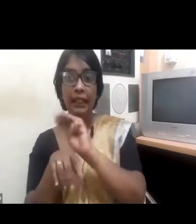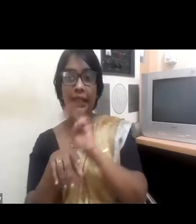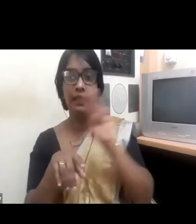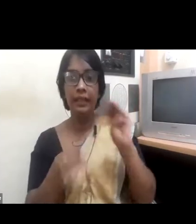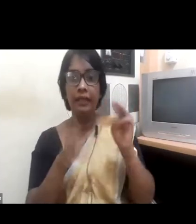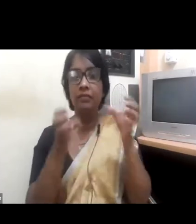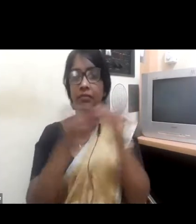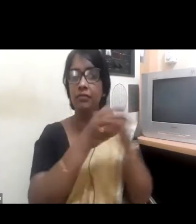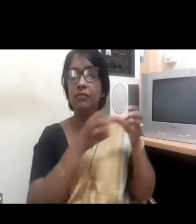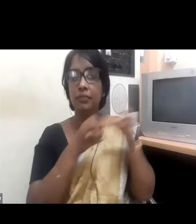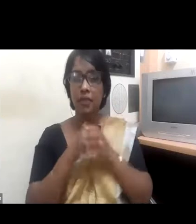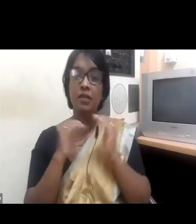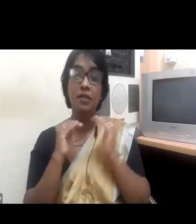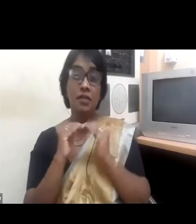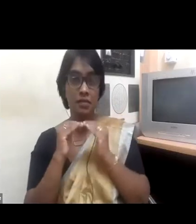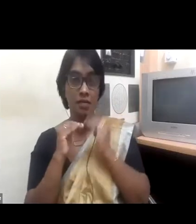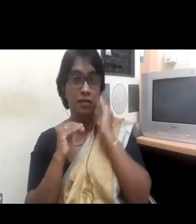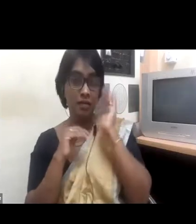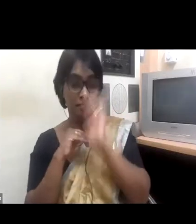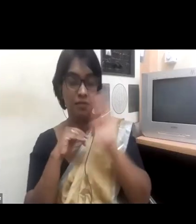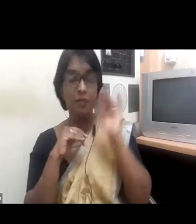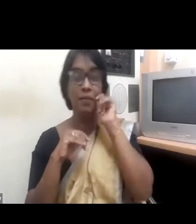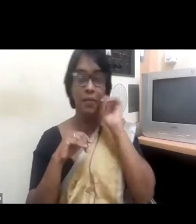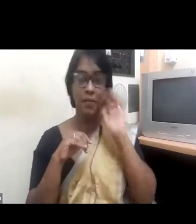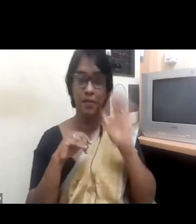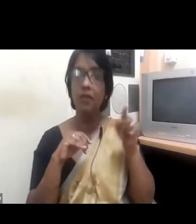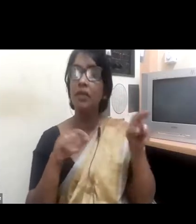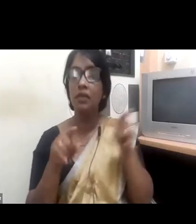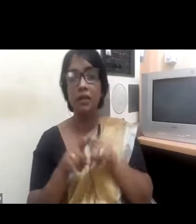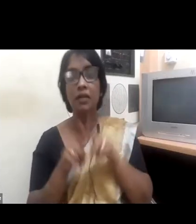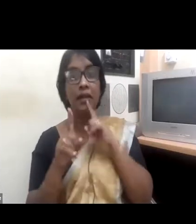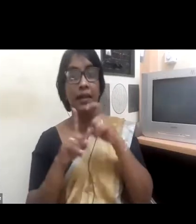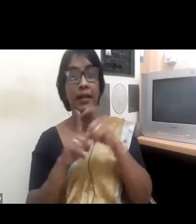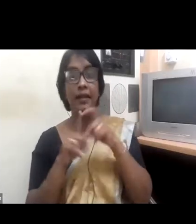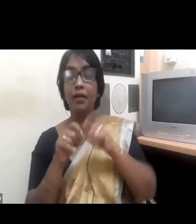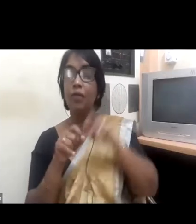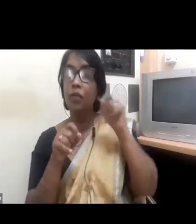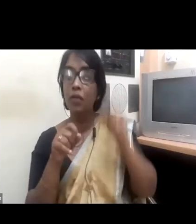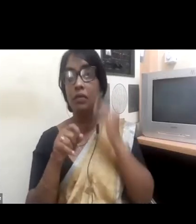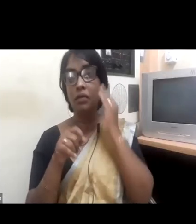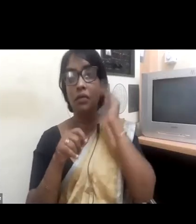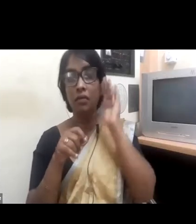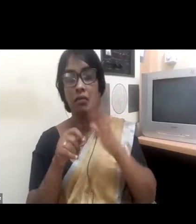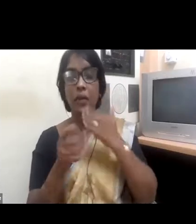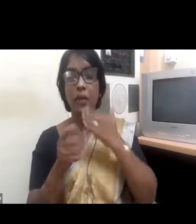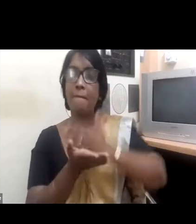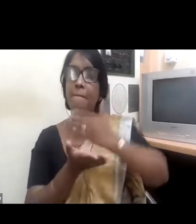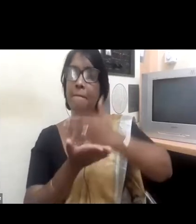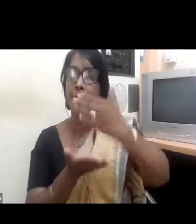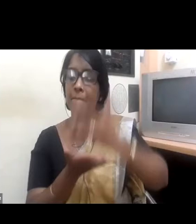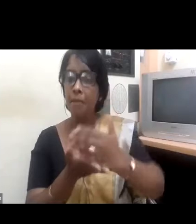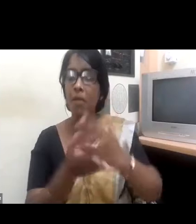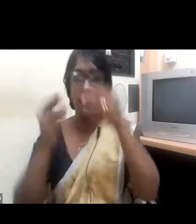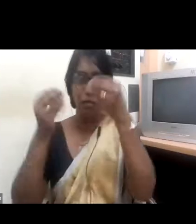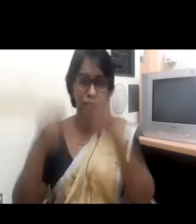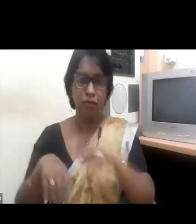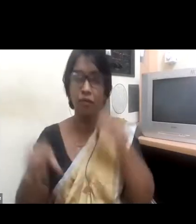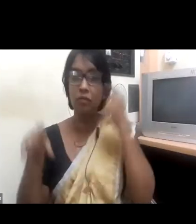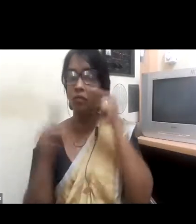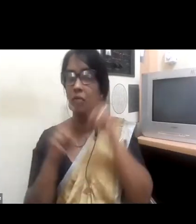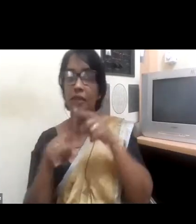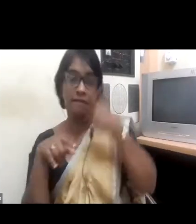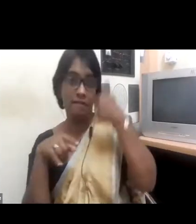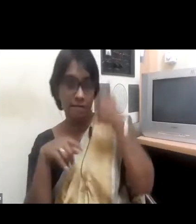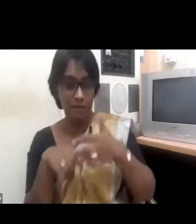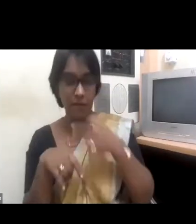breaking gender barriers in the boardroom, let's hear from our esteemed panel on their views on this